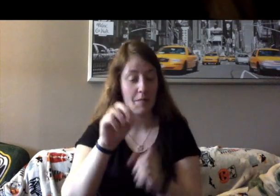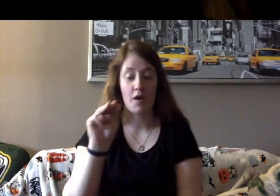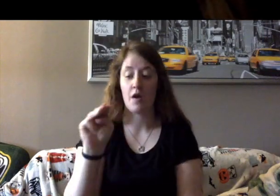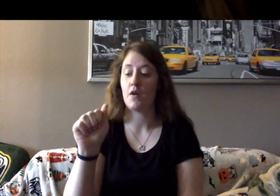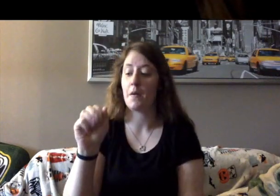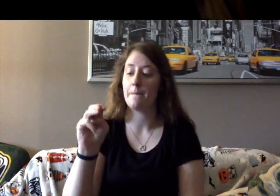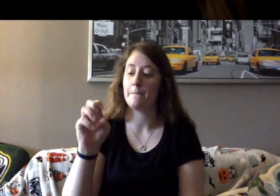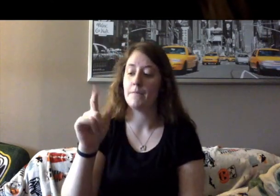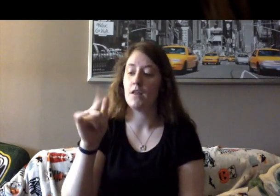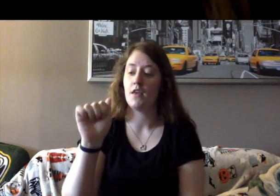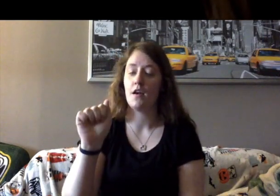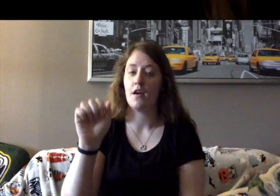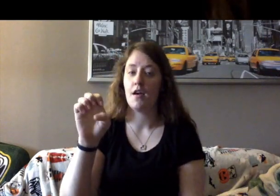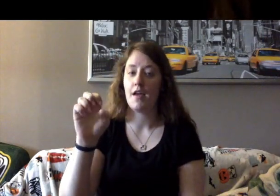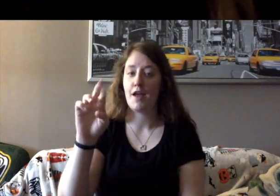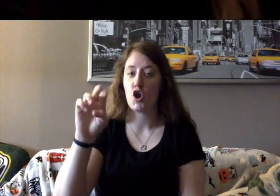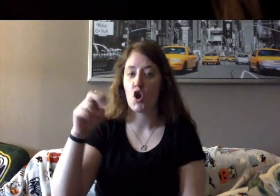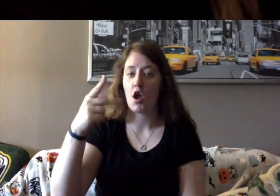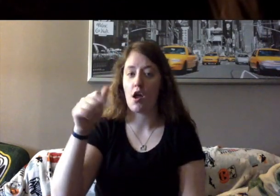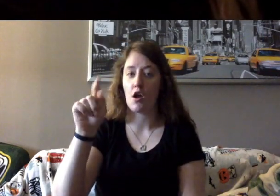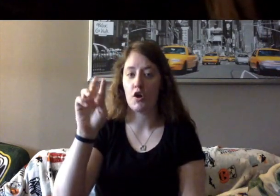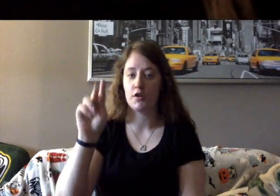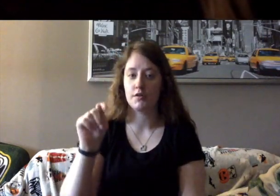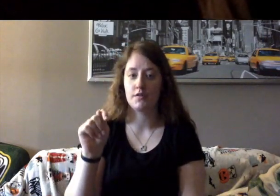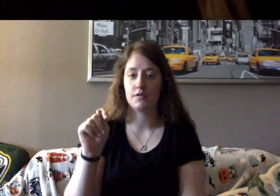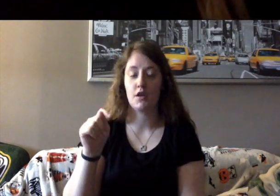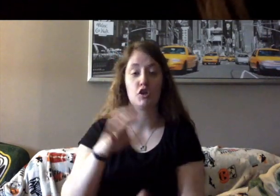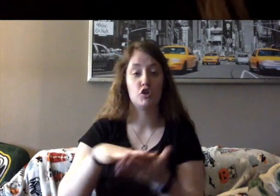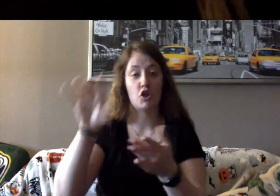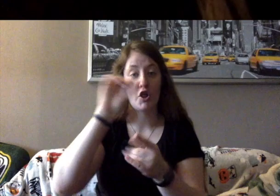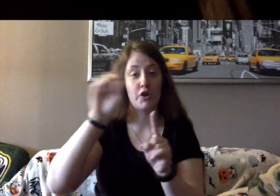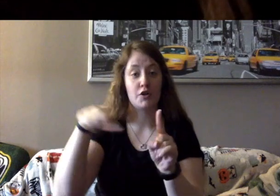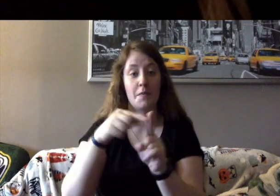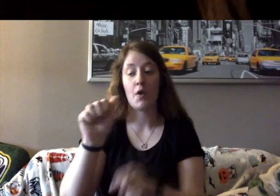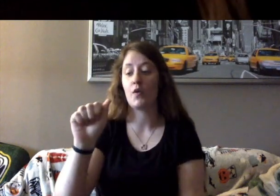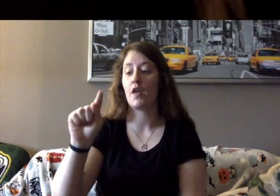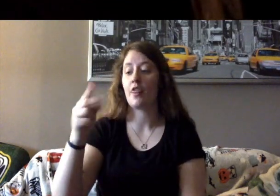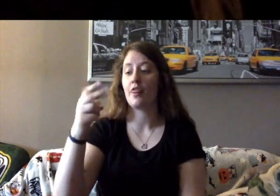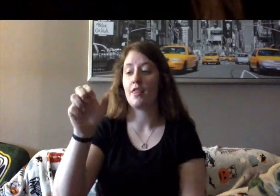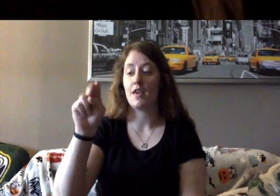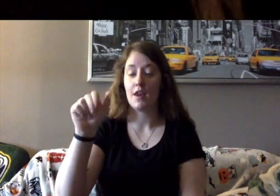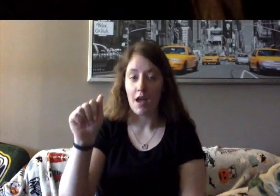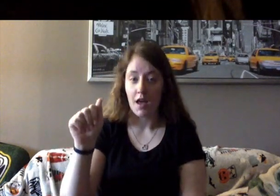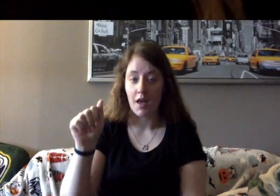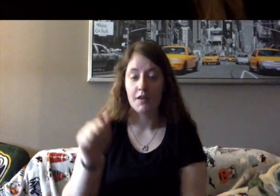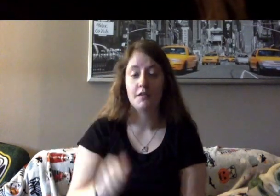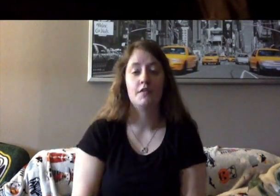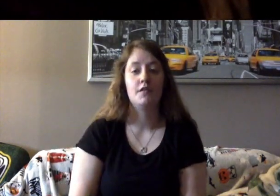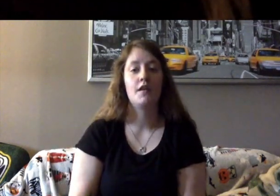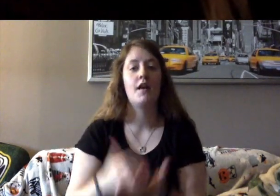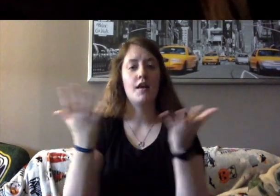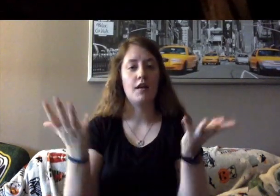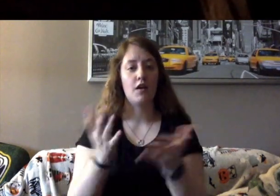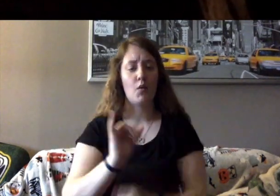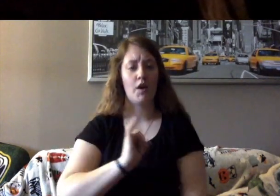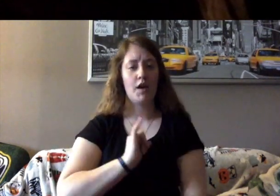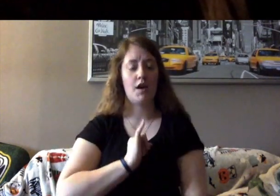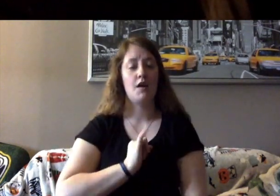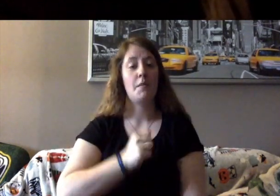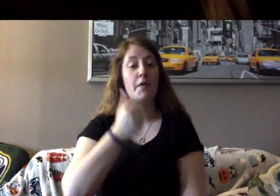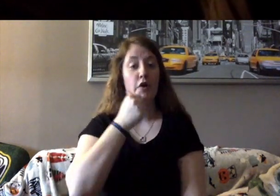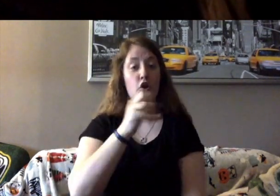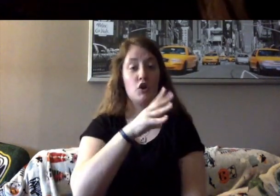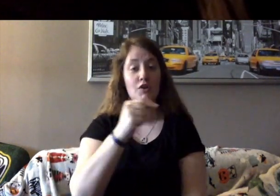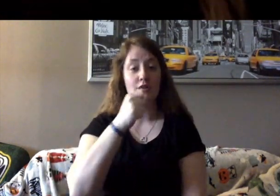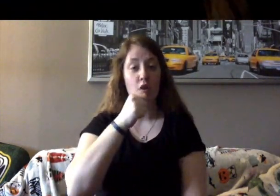She learned of Athena, goddess of Greek myths. Here were independent girls and women taking charge.